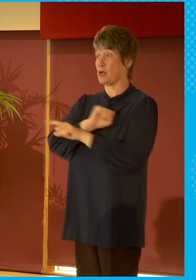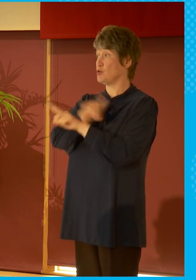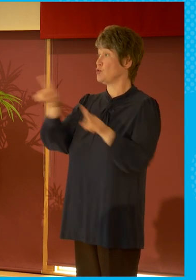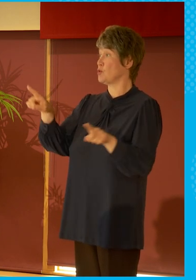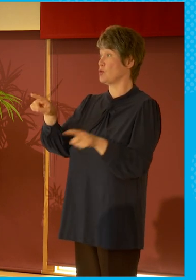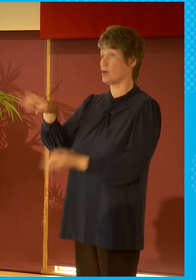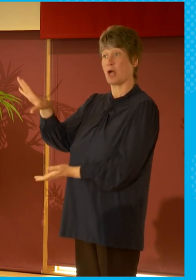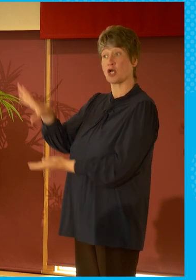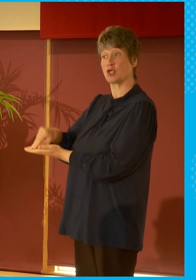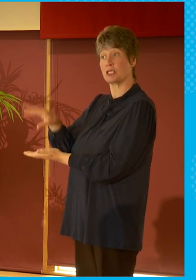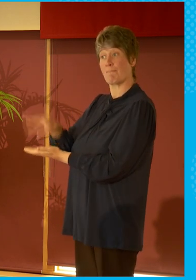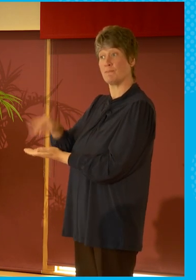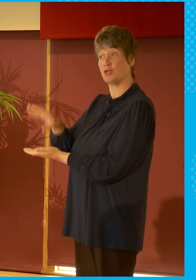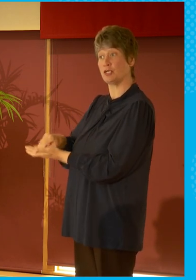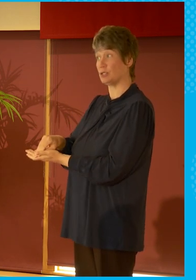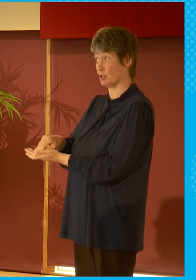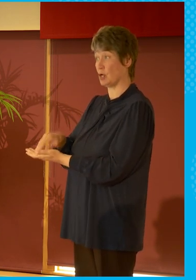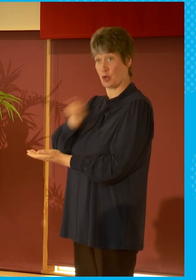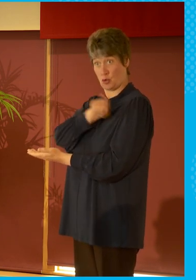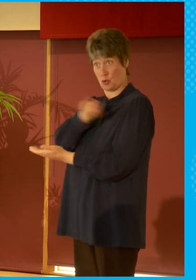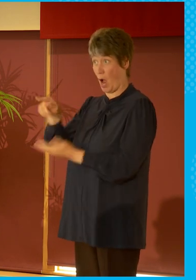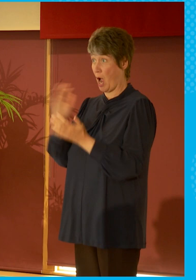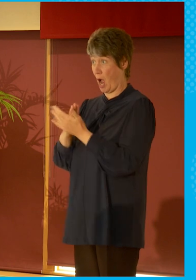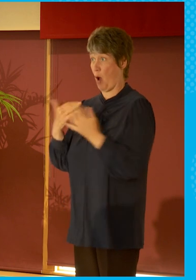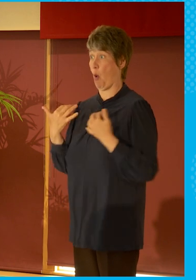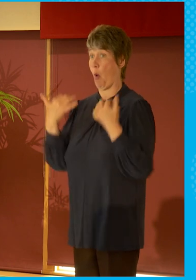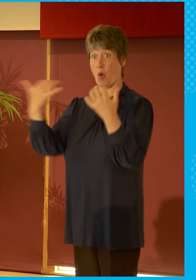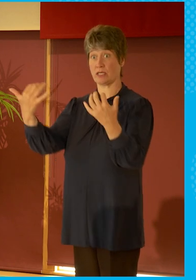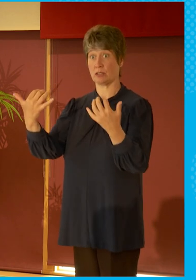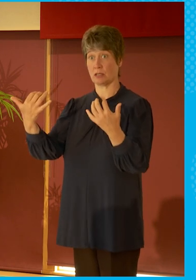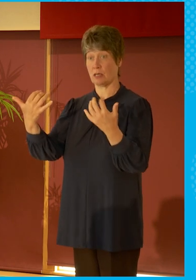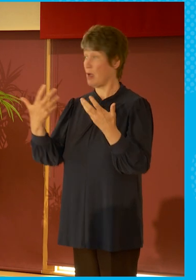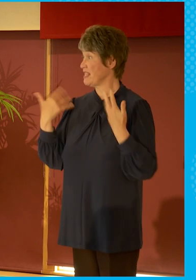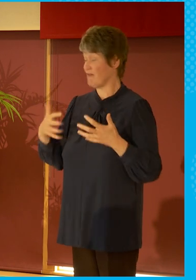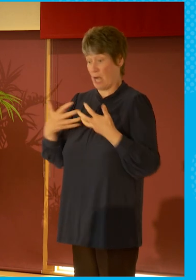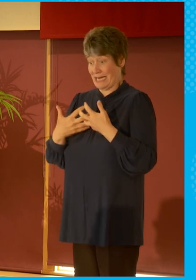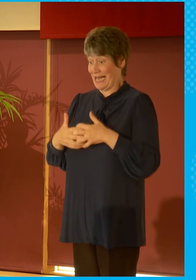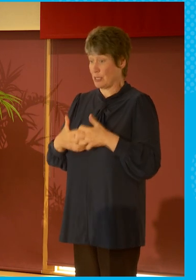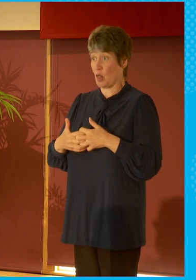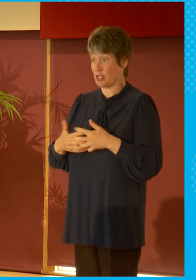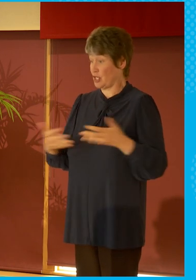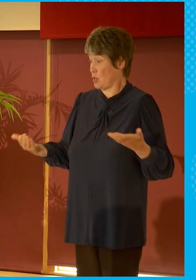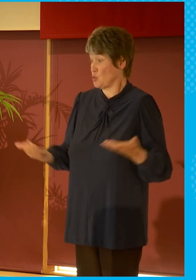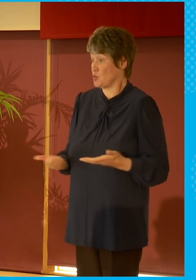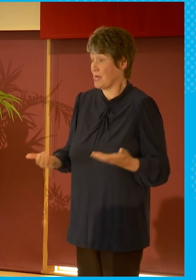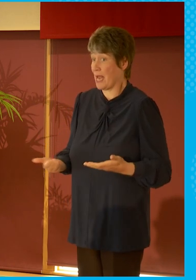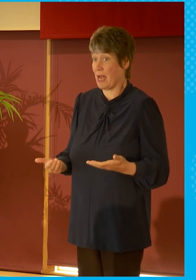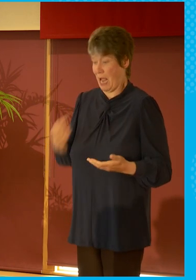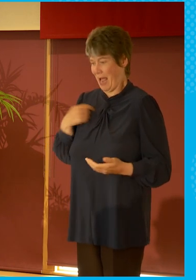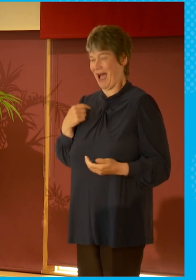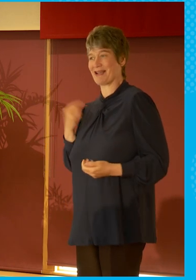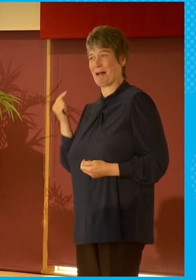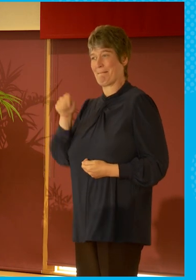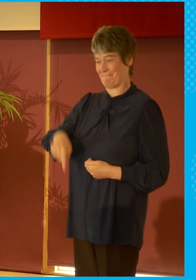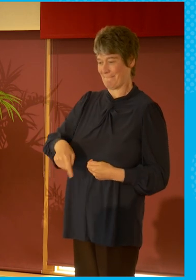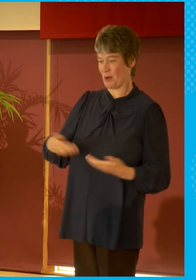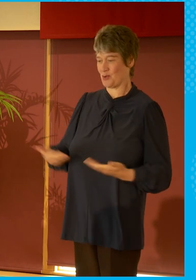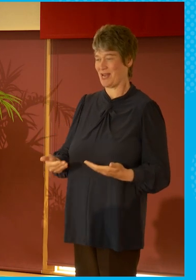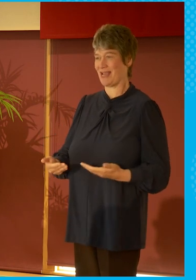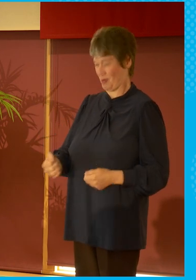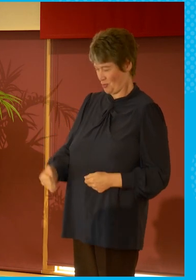all the consumers, audiences are changing, technology has driven that, even coming over here today on the train, people were consuming